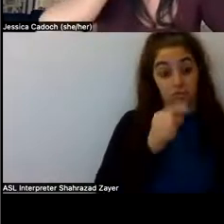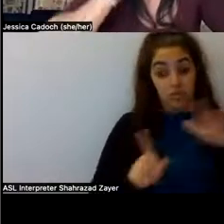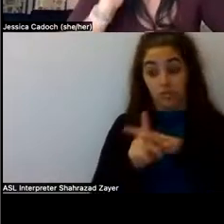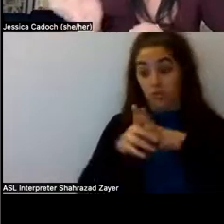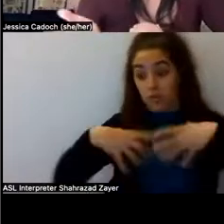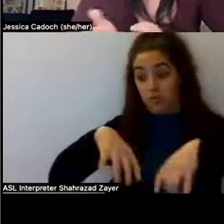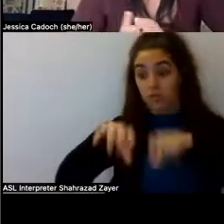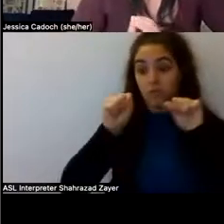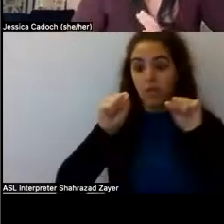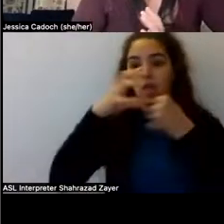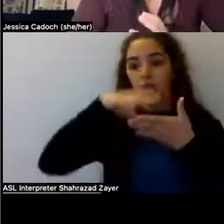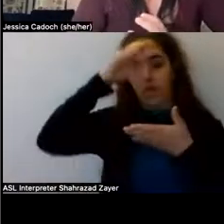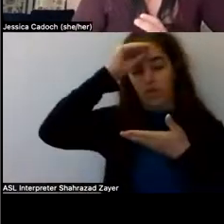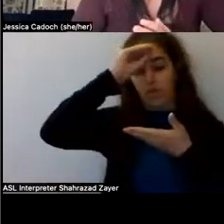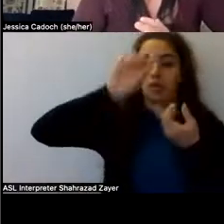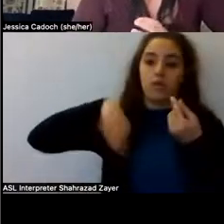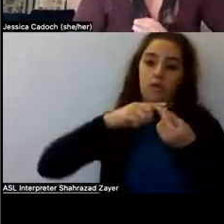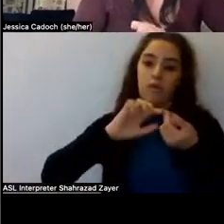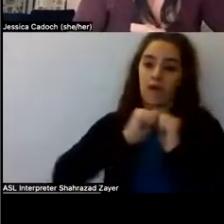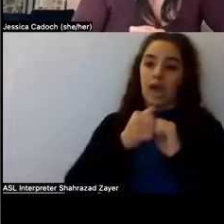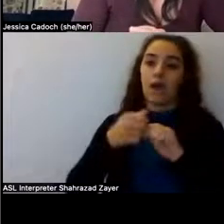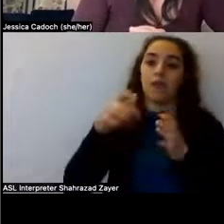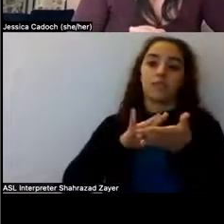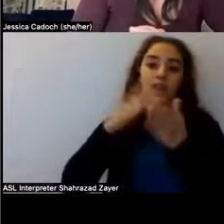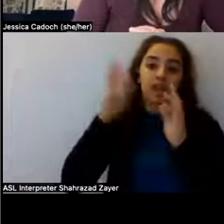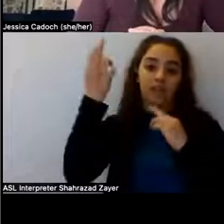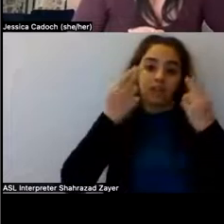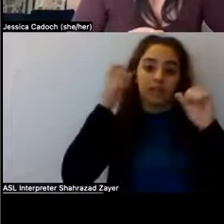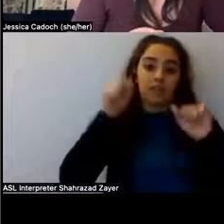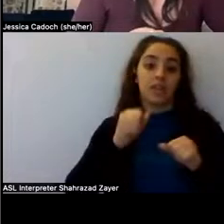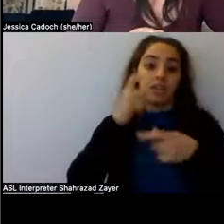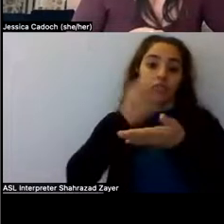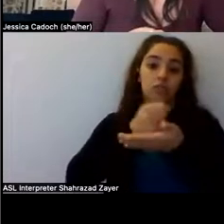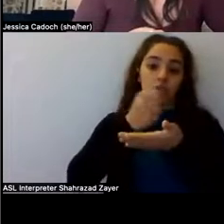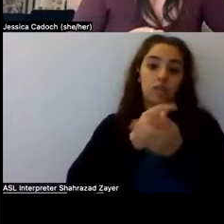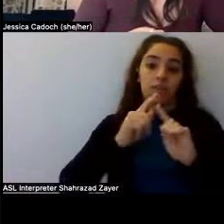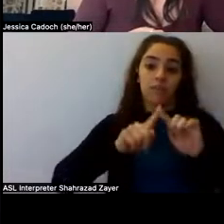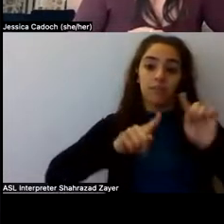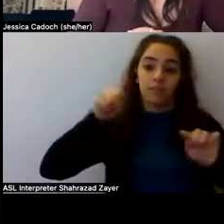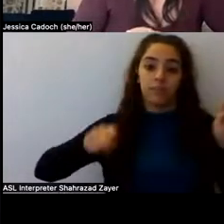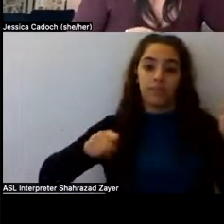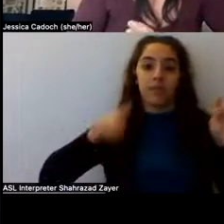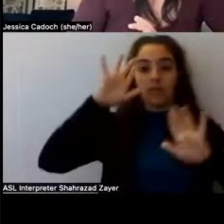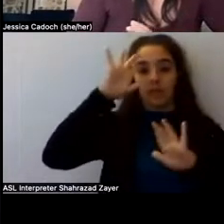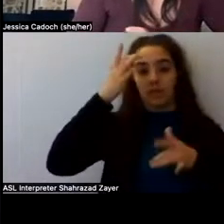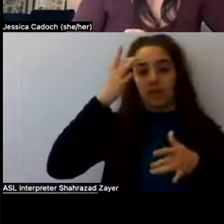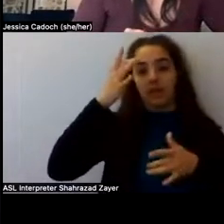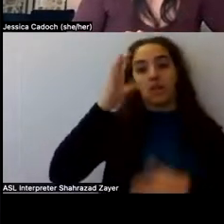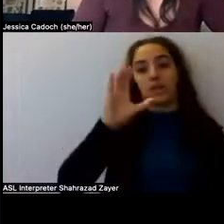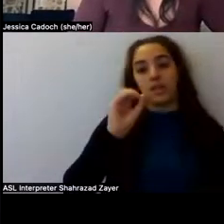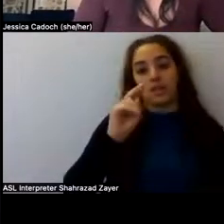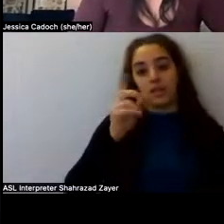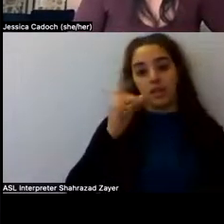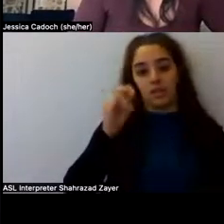can, uh, treat, uh, various conditions, um, and when I did an interview with another